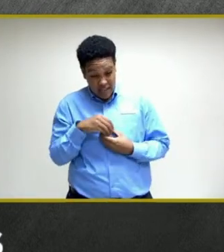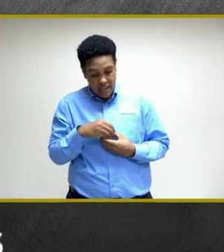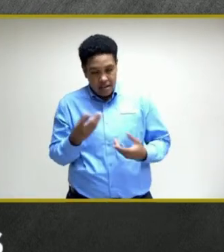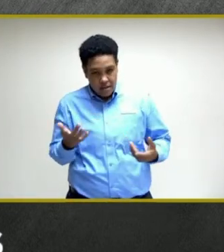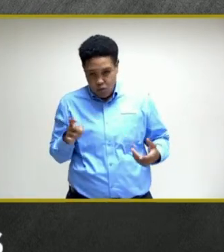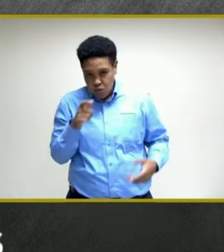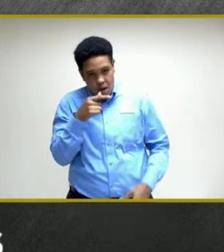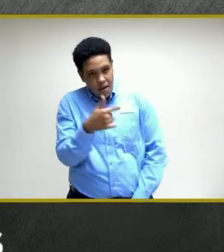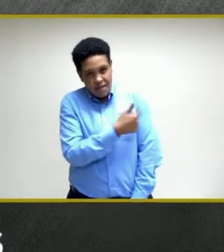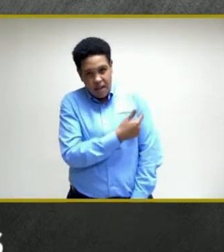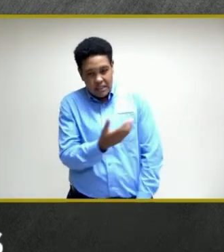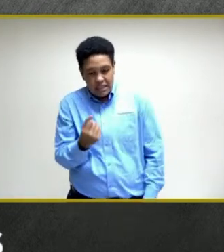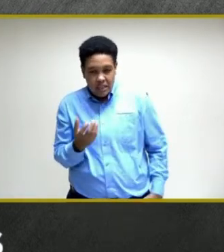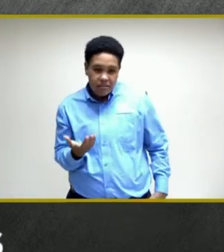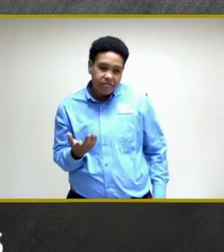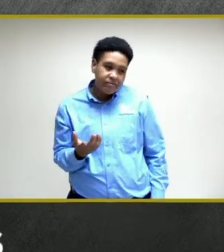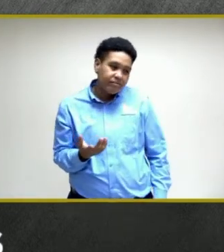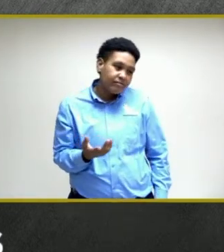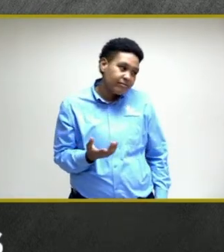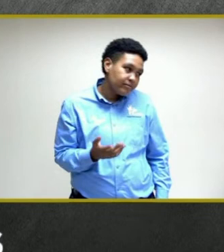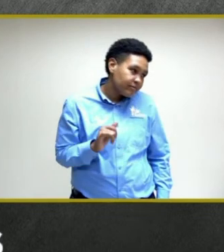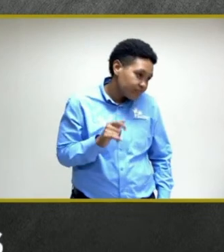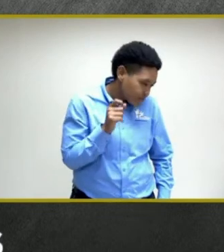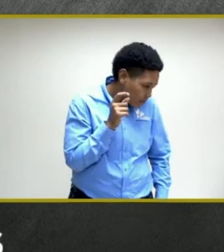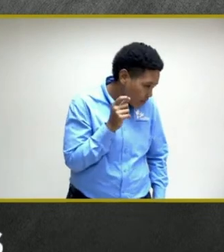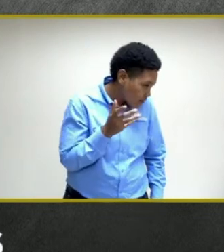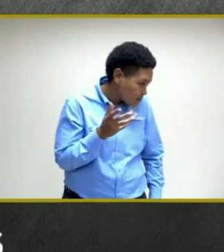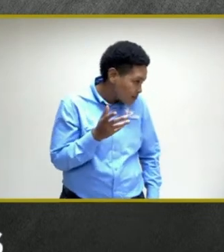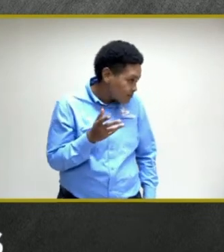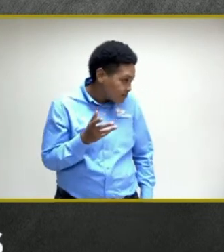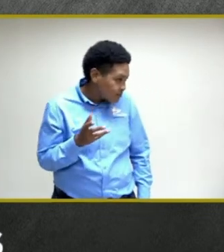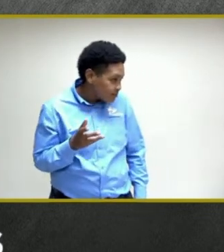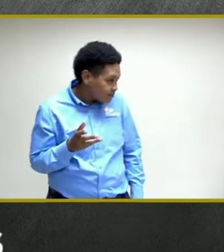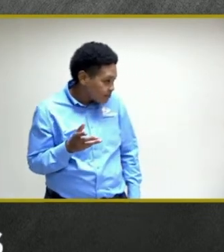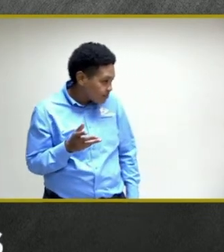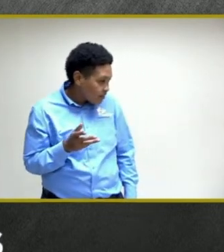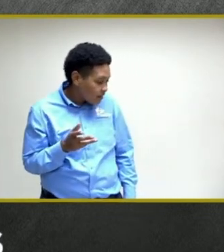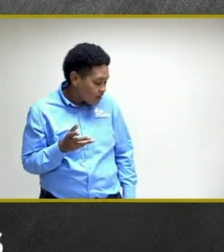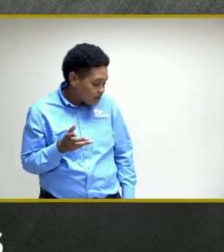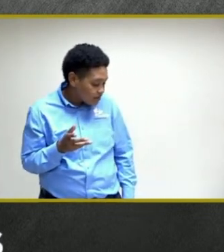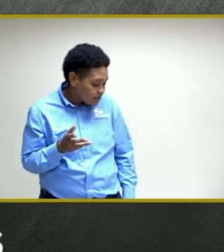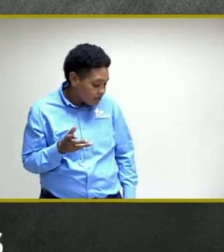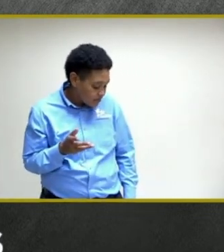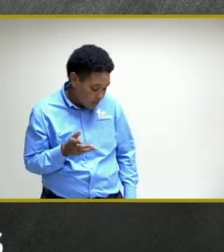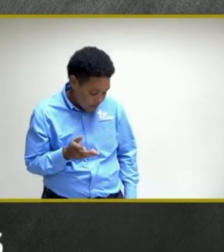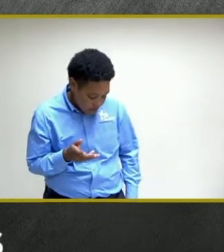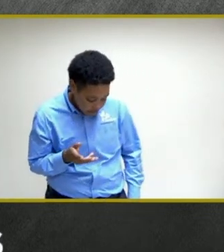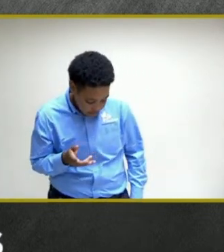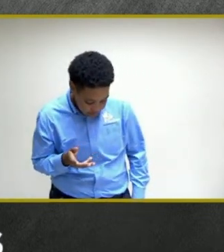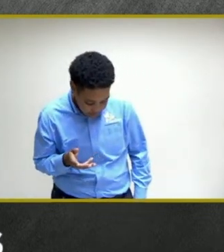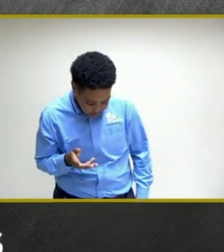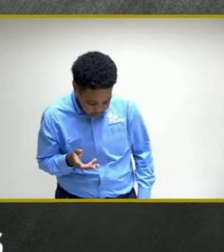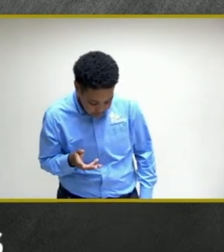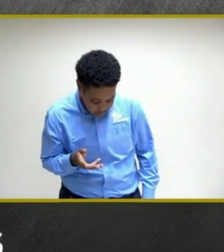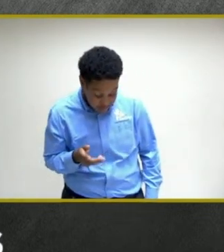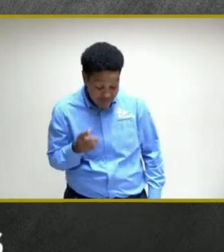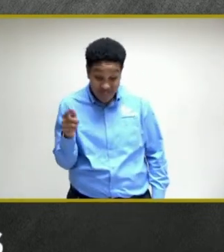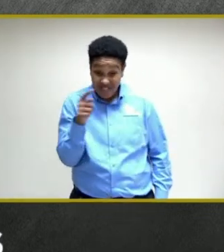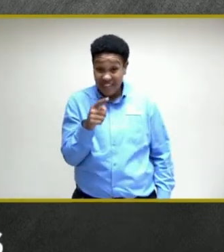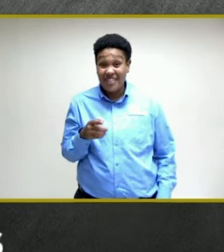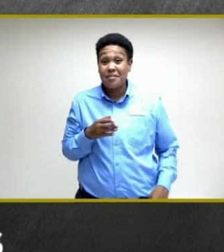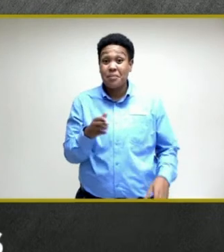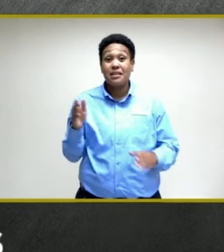infected. That's the understanding. Is there mechanisms at these vaccination points that will test if